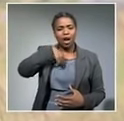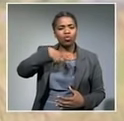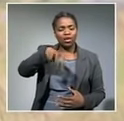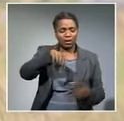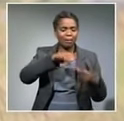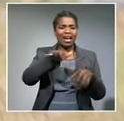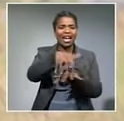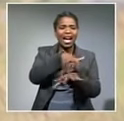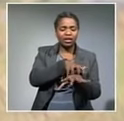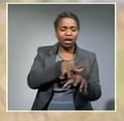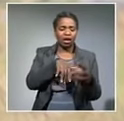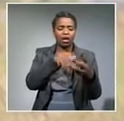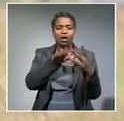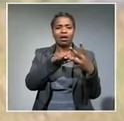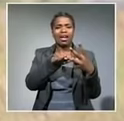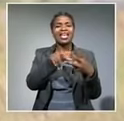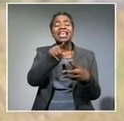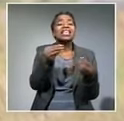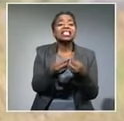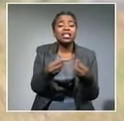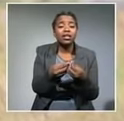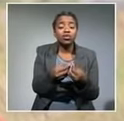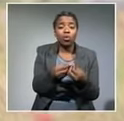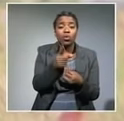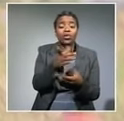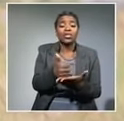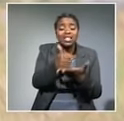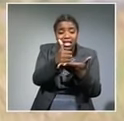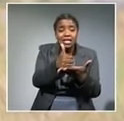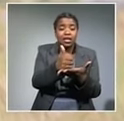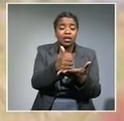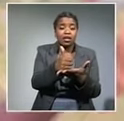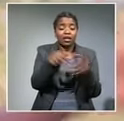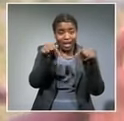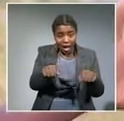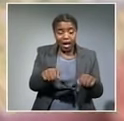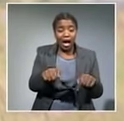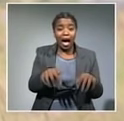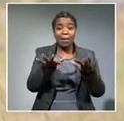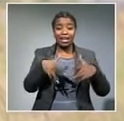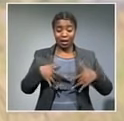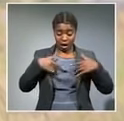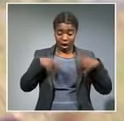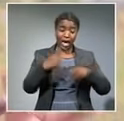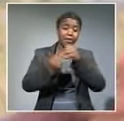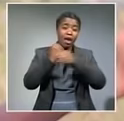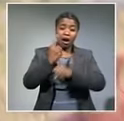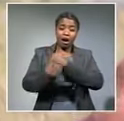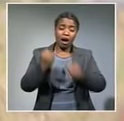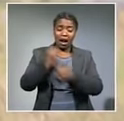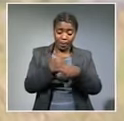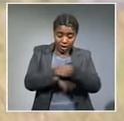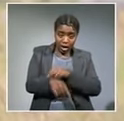agriculture. Those are the things that can be benefit to the people. Also that stay forever doesn't